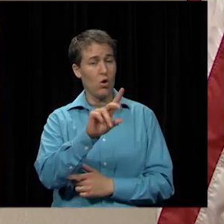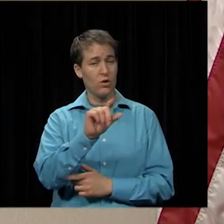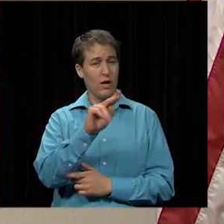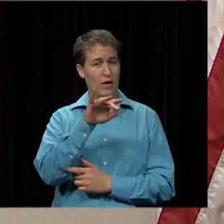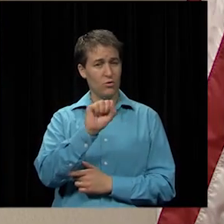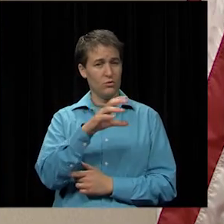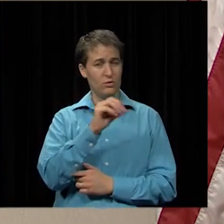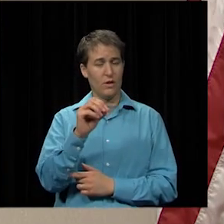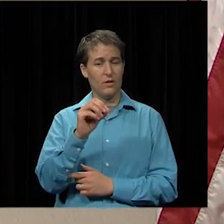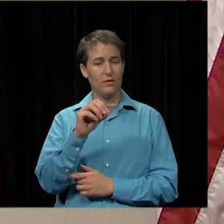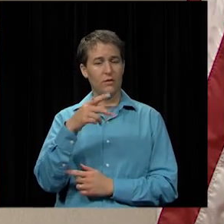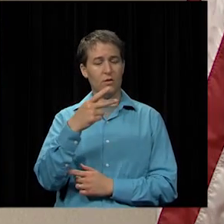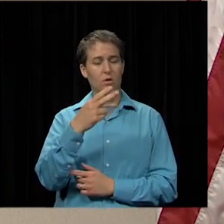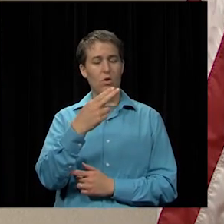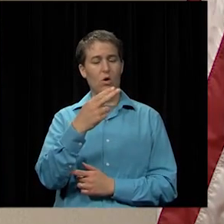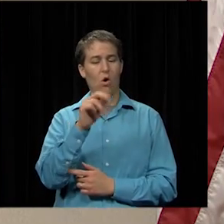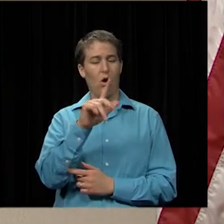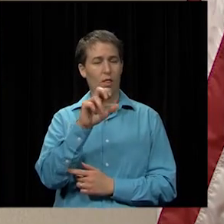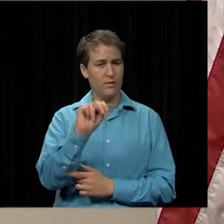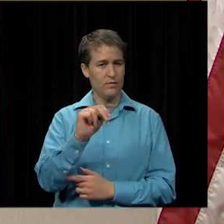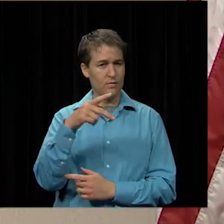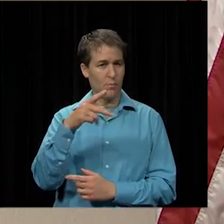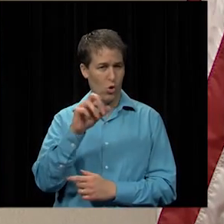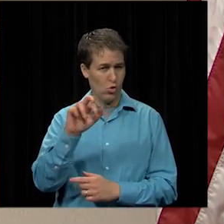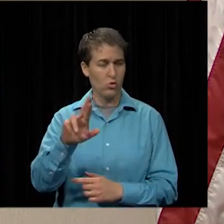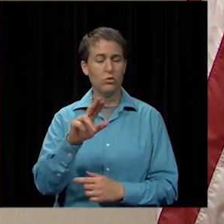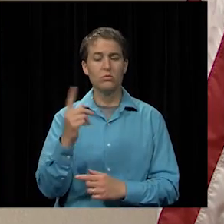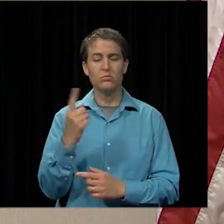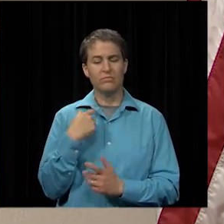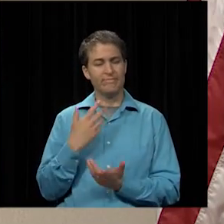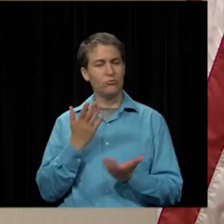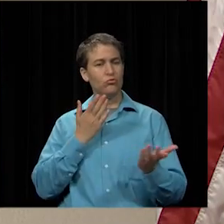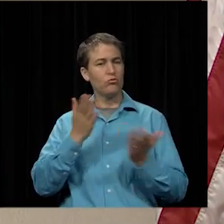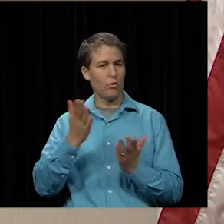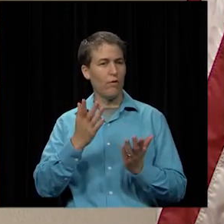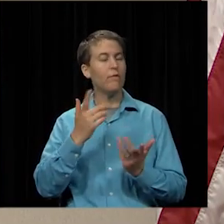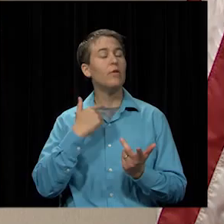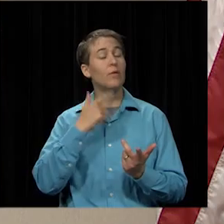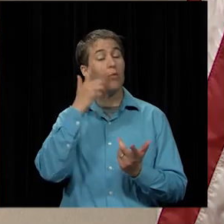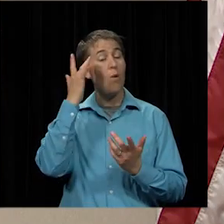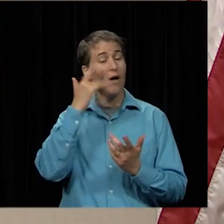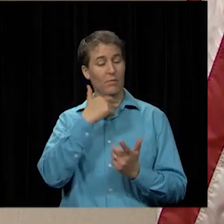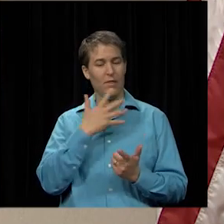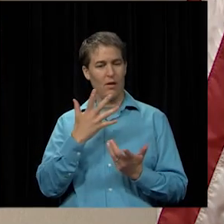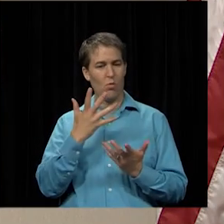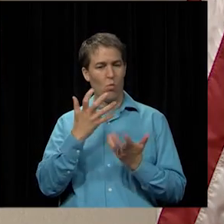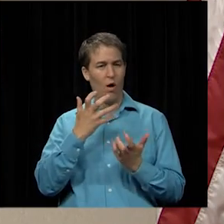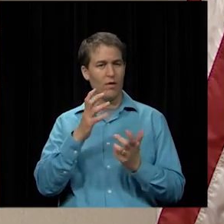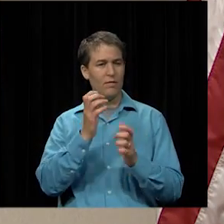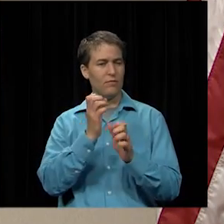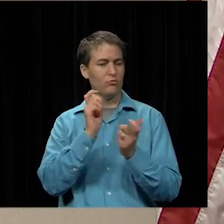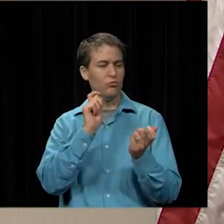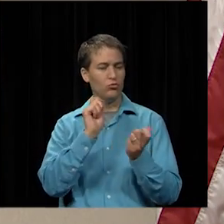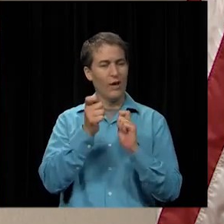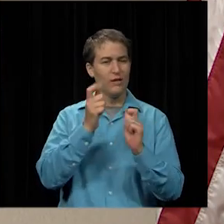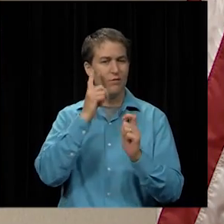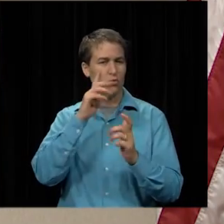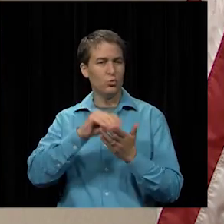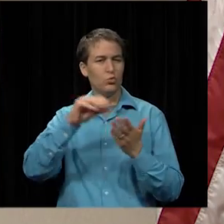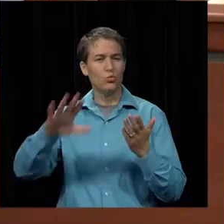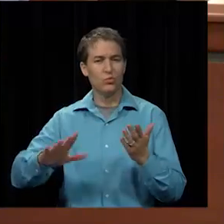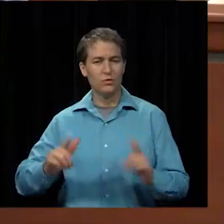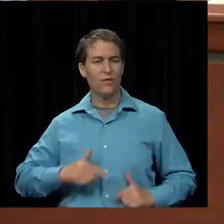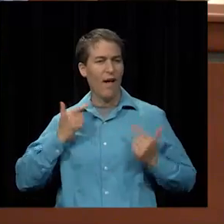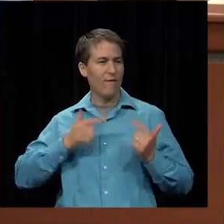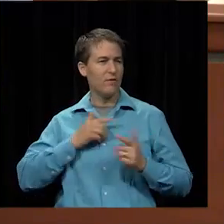local board of education because they had the desire to make a difference in the lives of the students staff and patrons who comprise the olathe